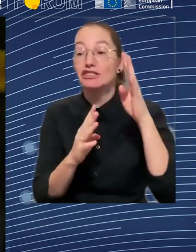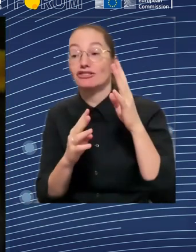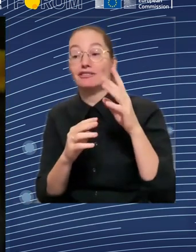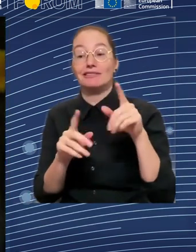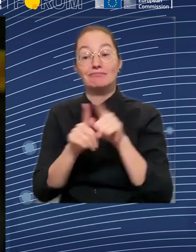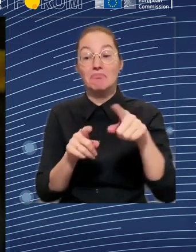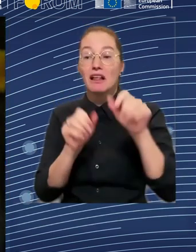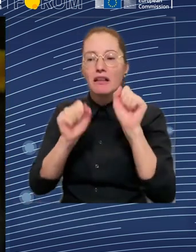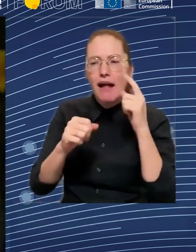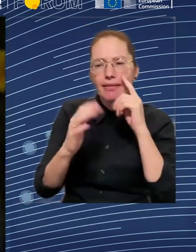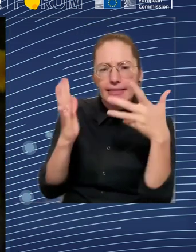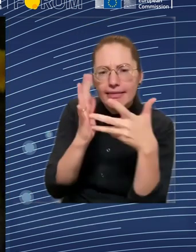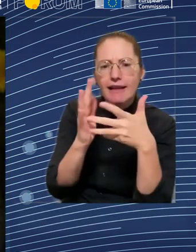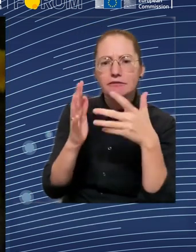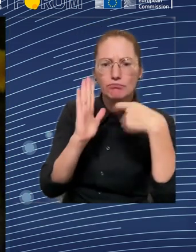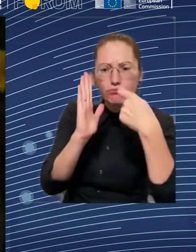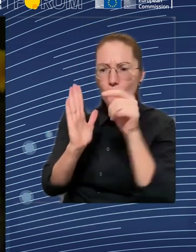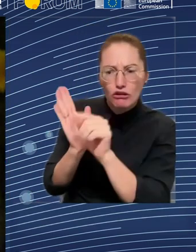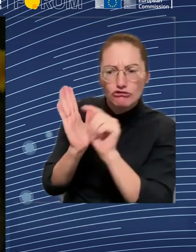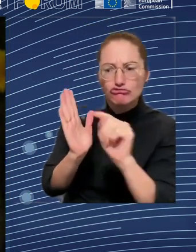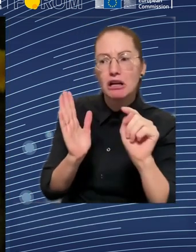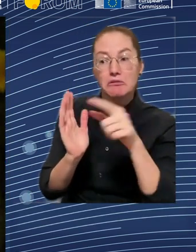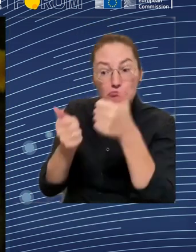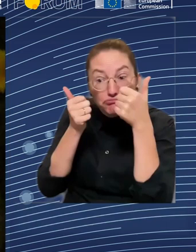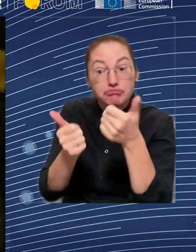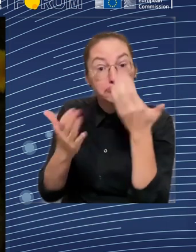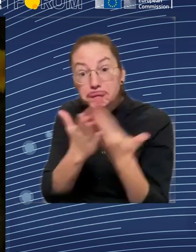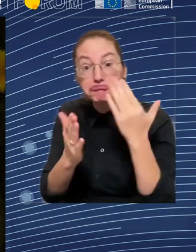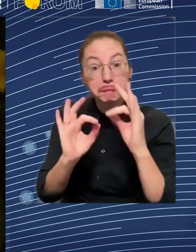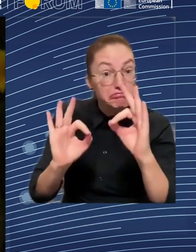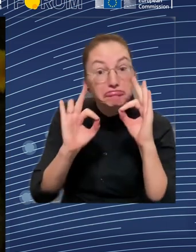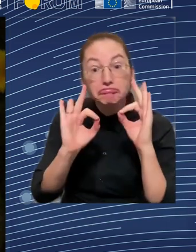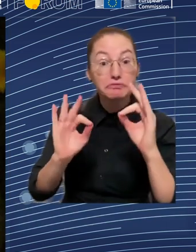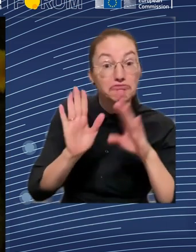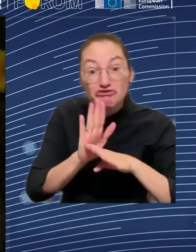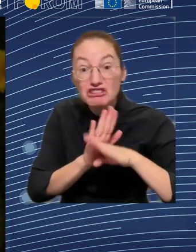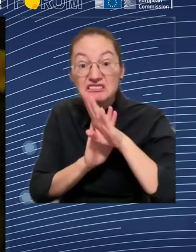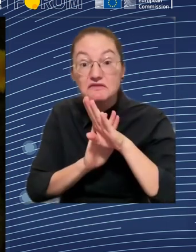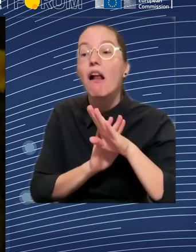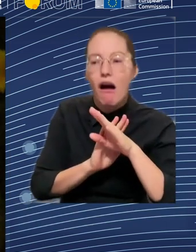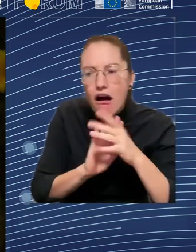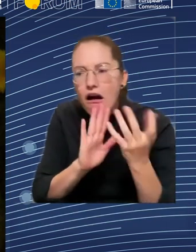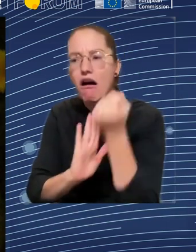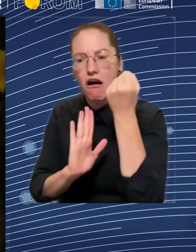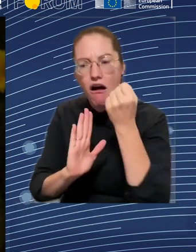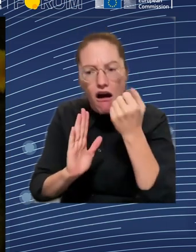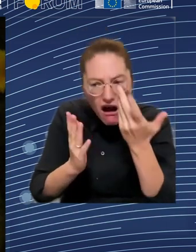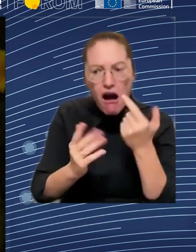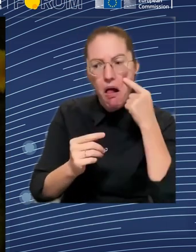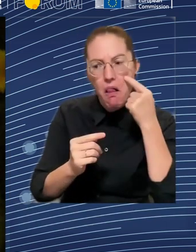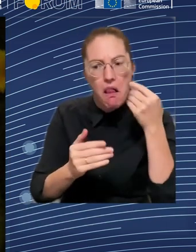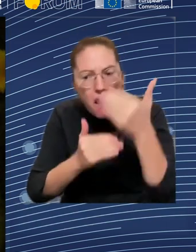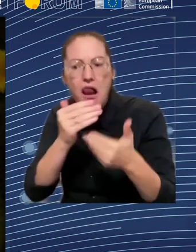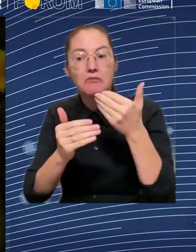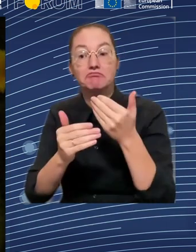in this twin transition. And something that is very important for us, which we